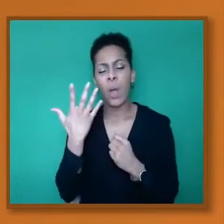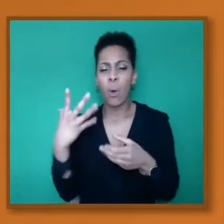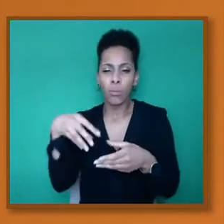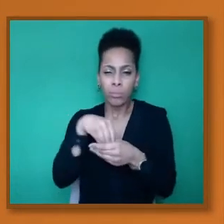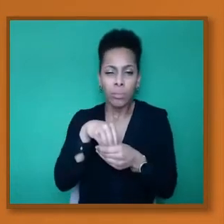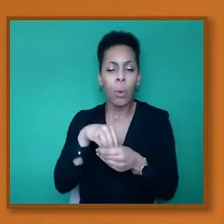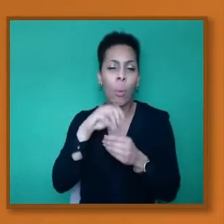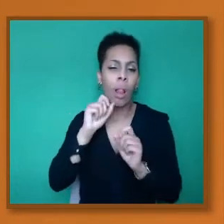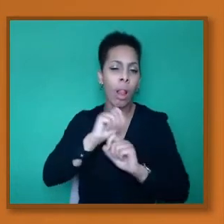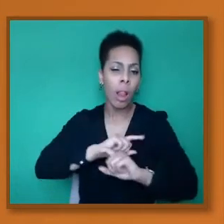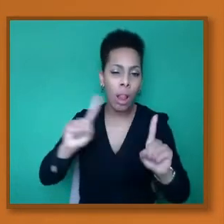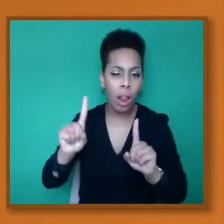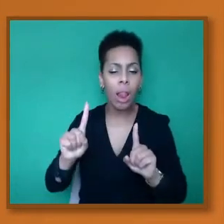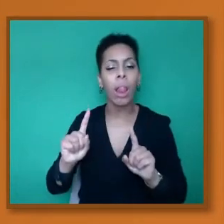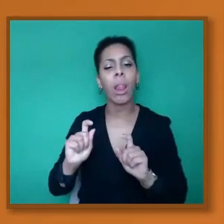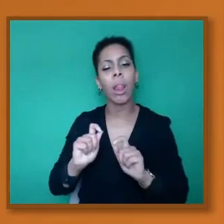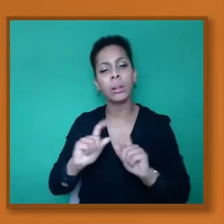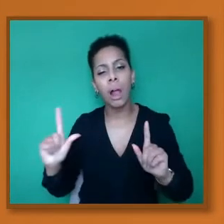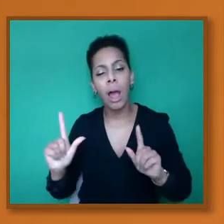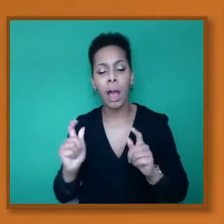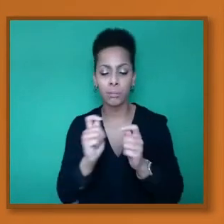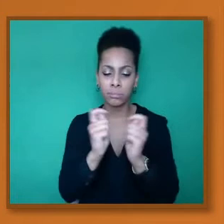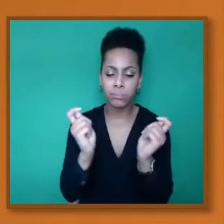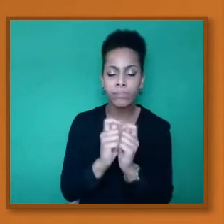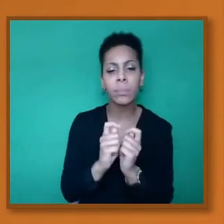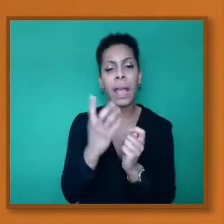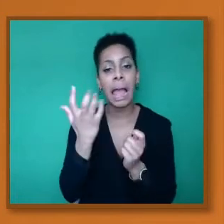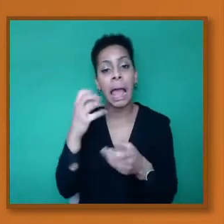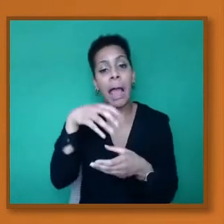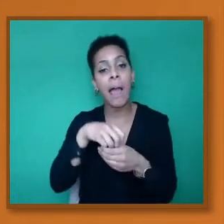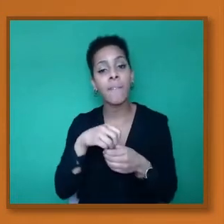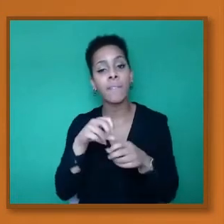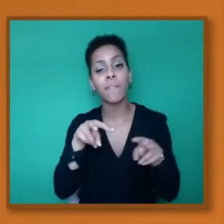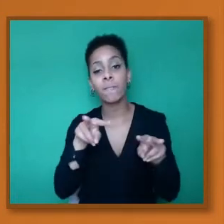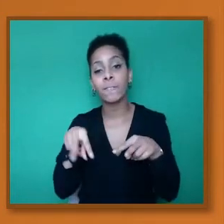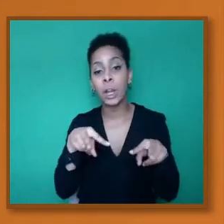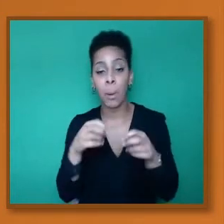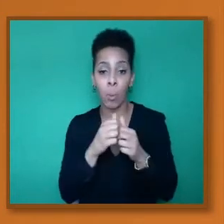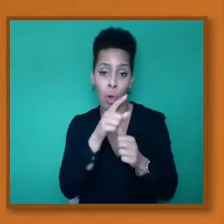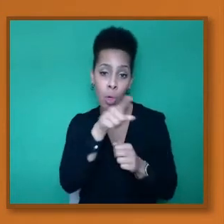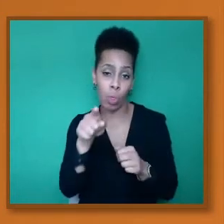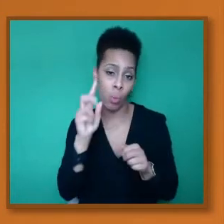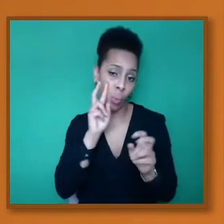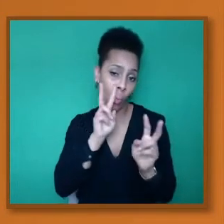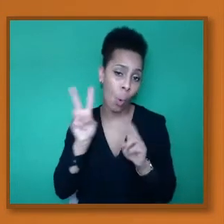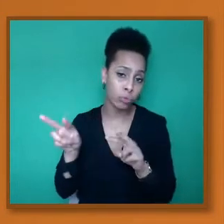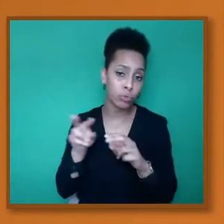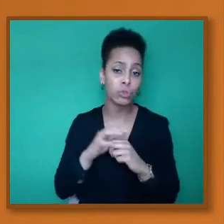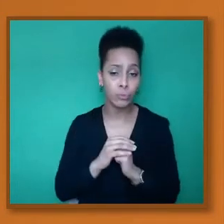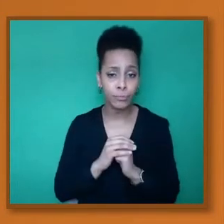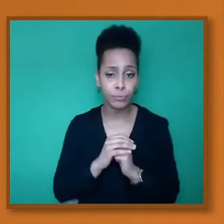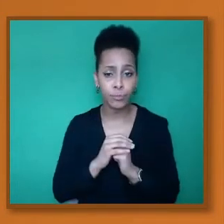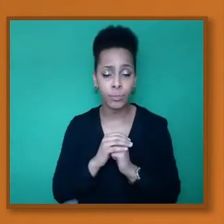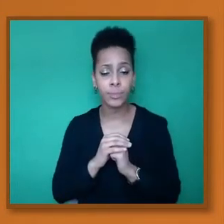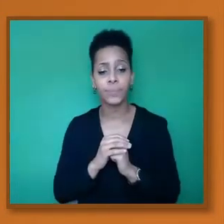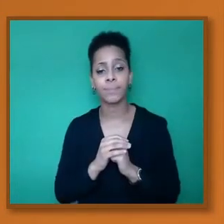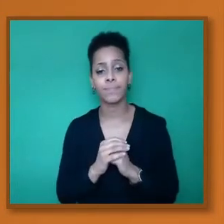think would be quite useful for you to have a look at and see. I'm going to just skip to the next slide.